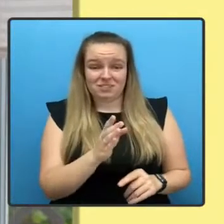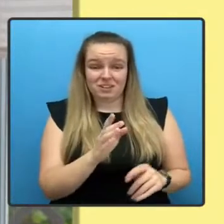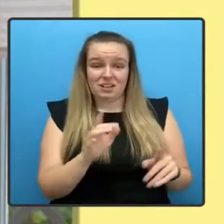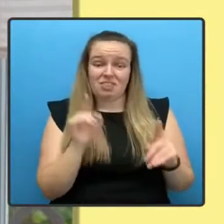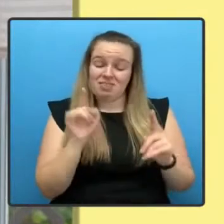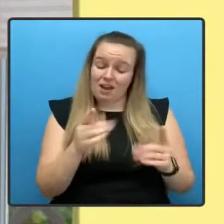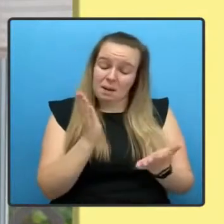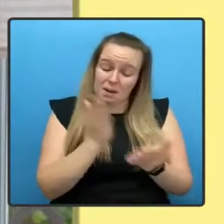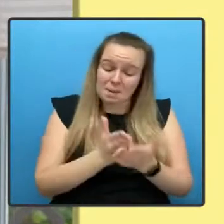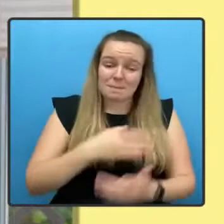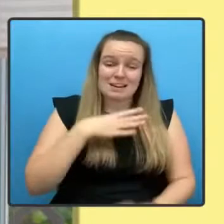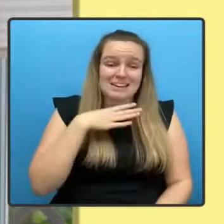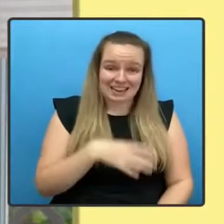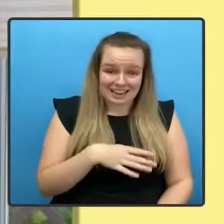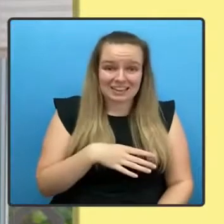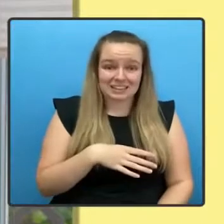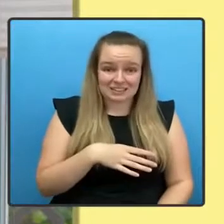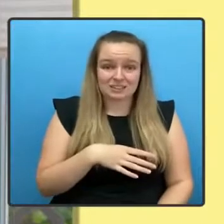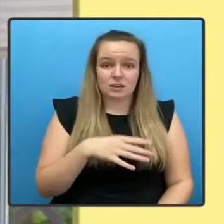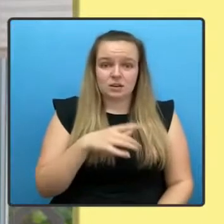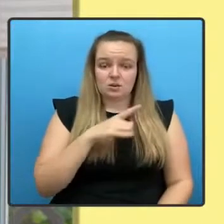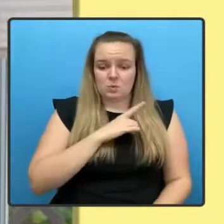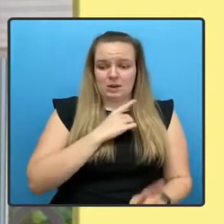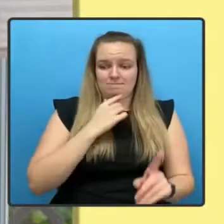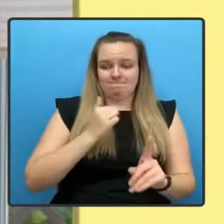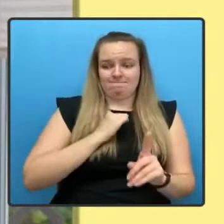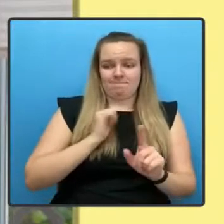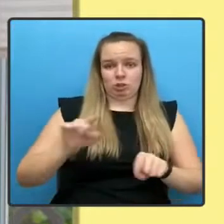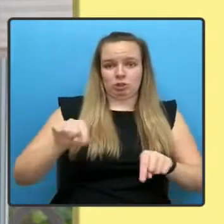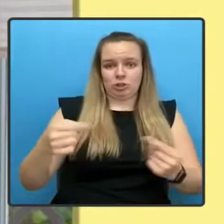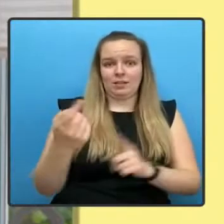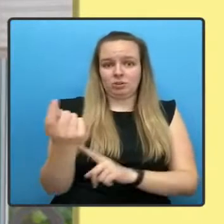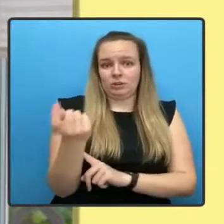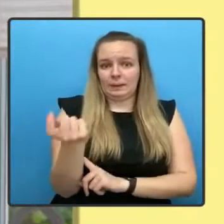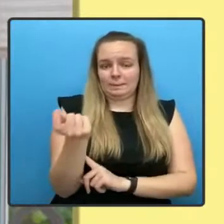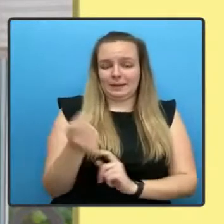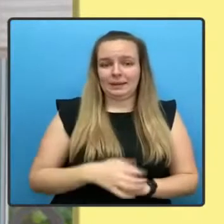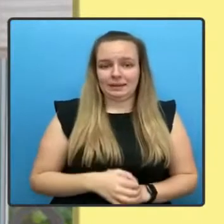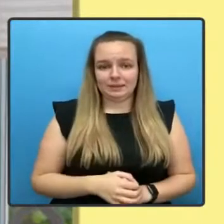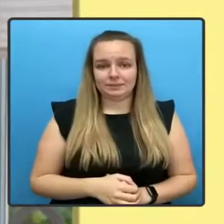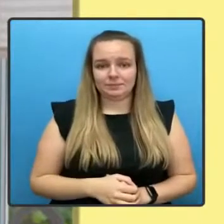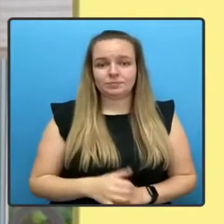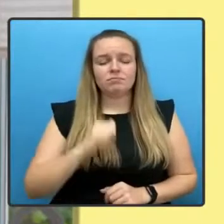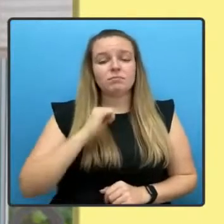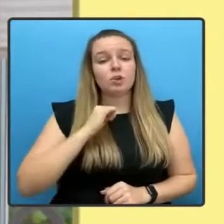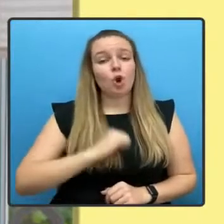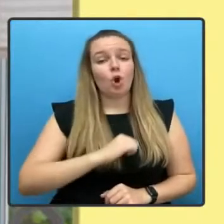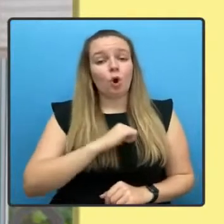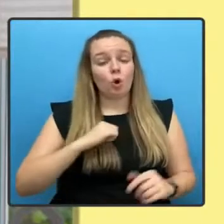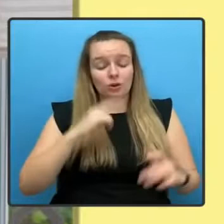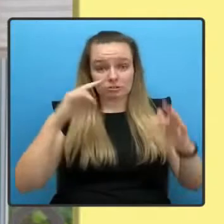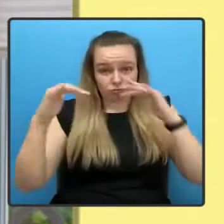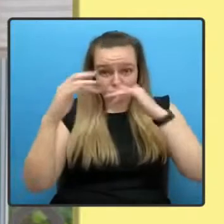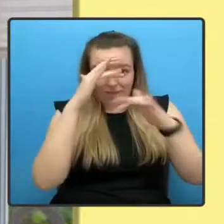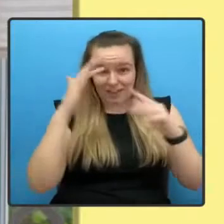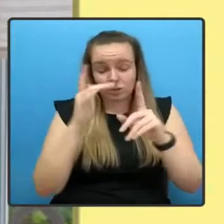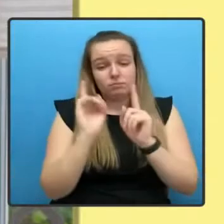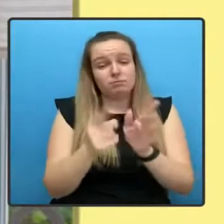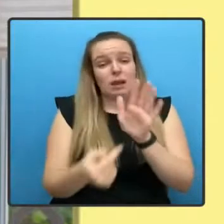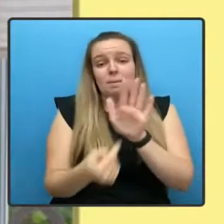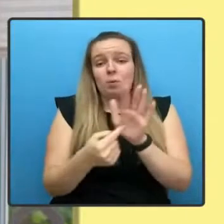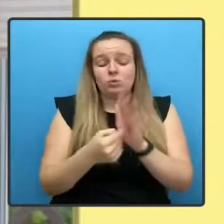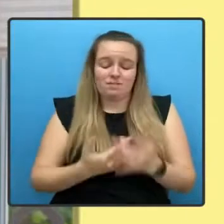up to the great challenges ahead. Honest reflection is important for any party, even